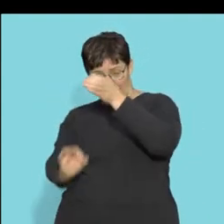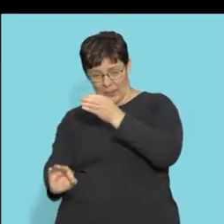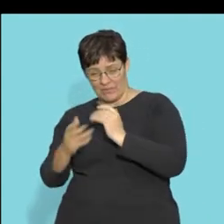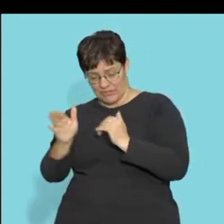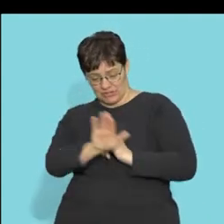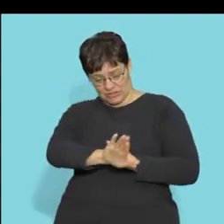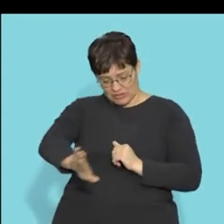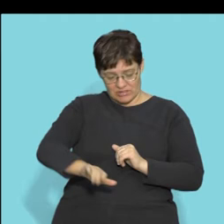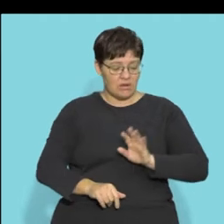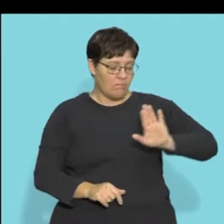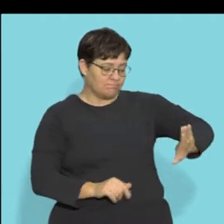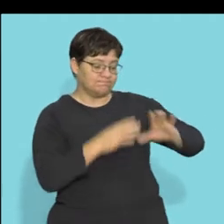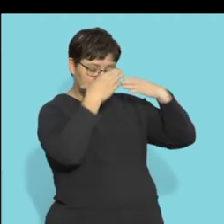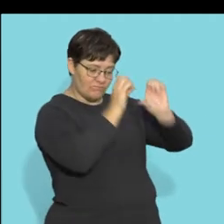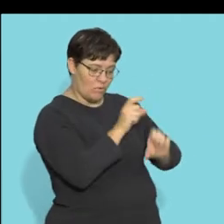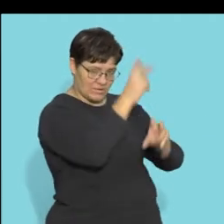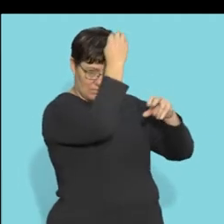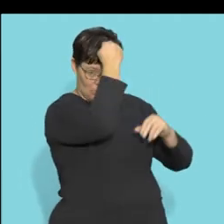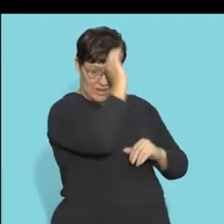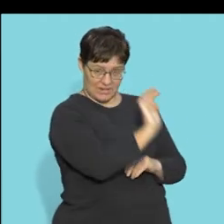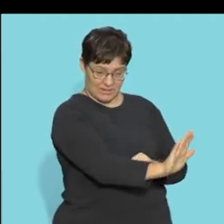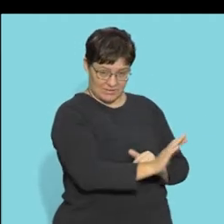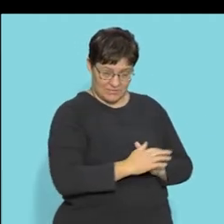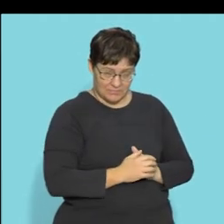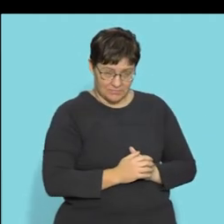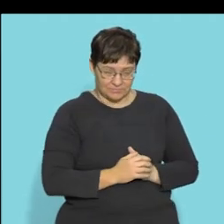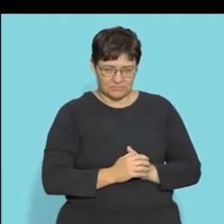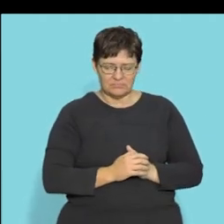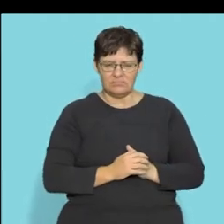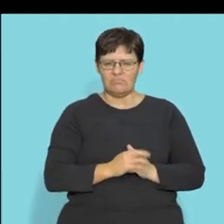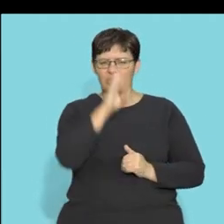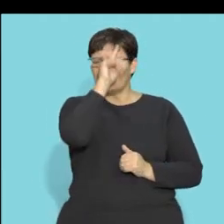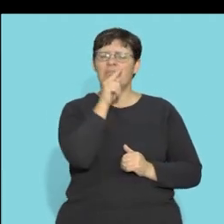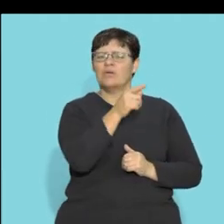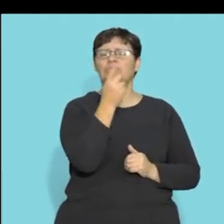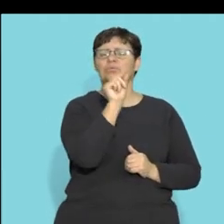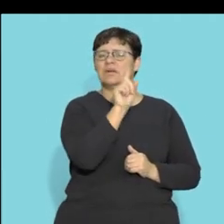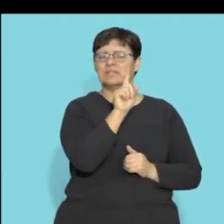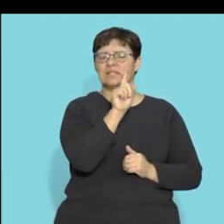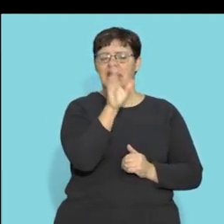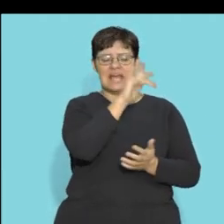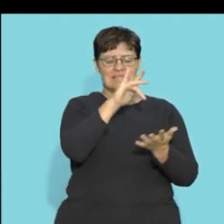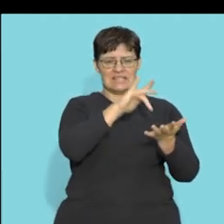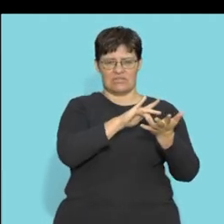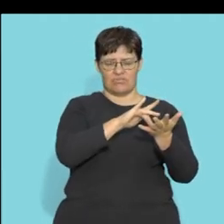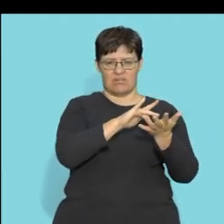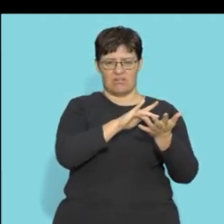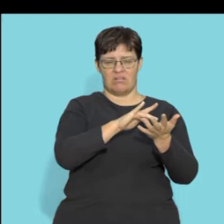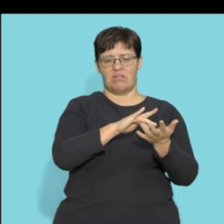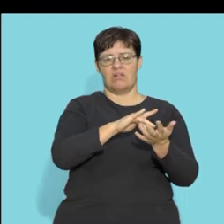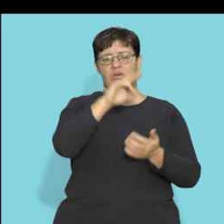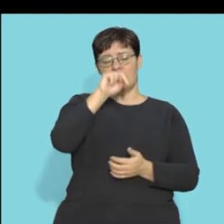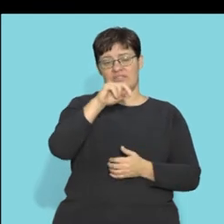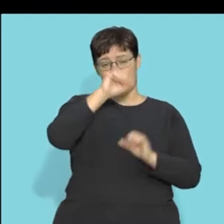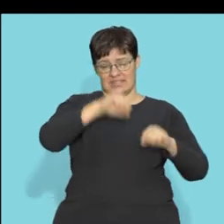now we're going to go into more detail on the brain remember we are busy with the central nervous system